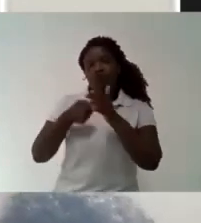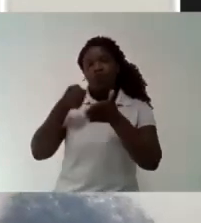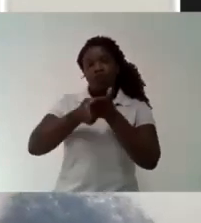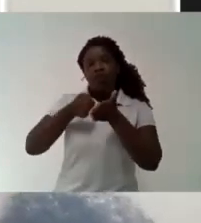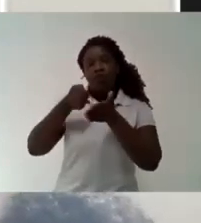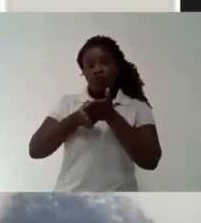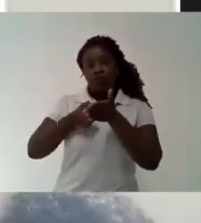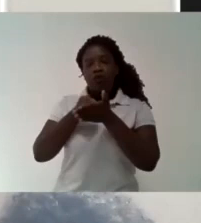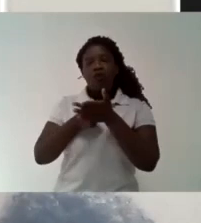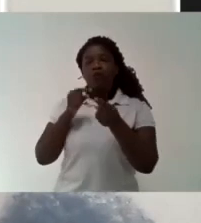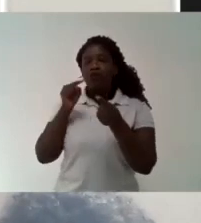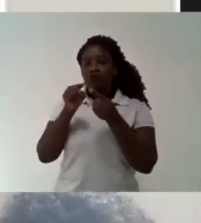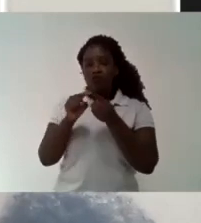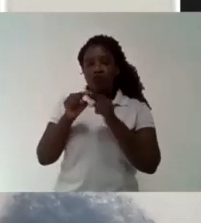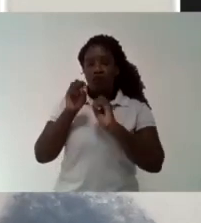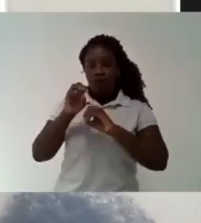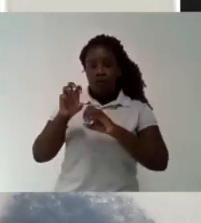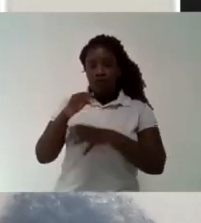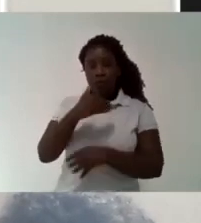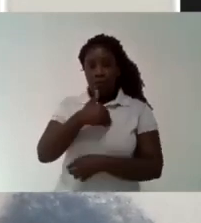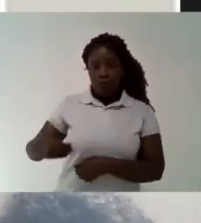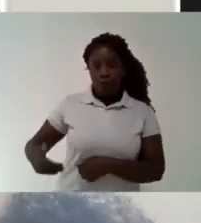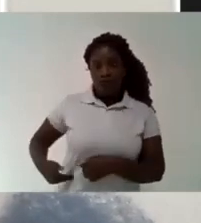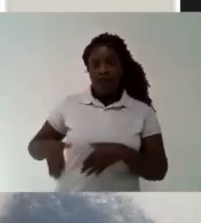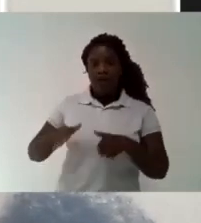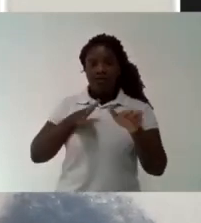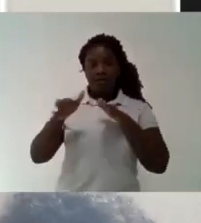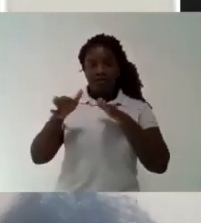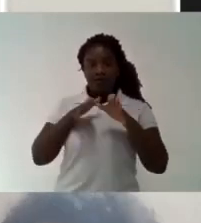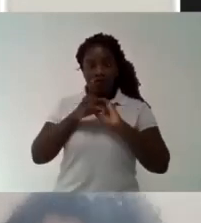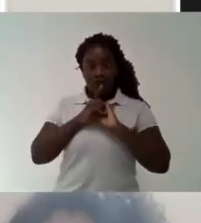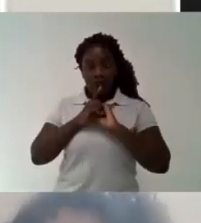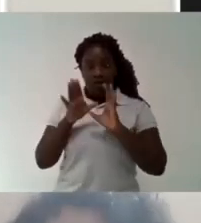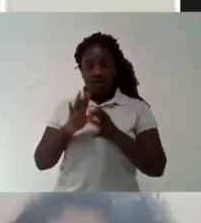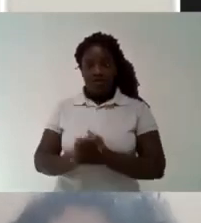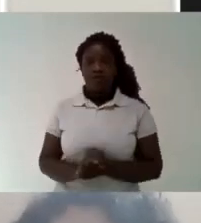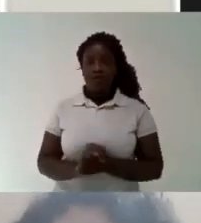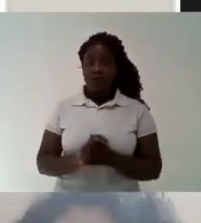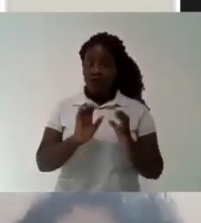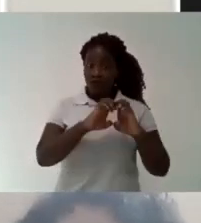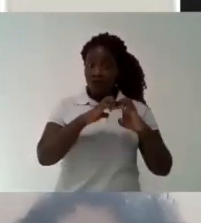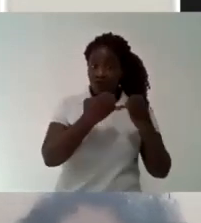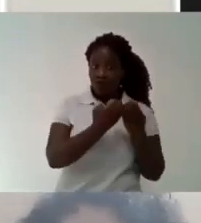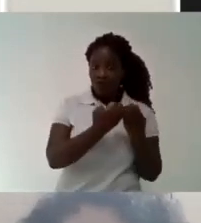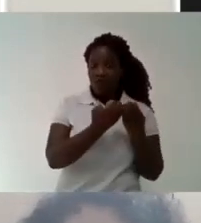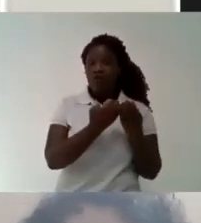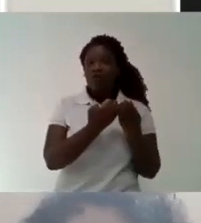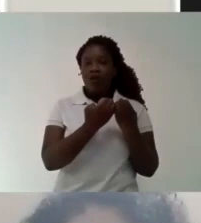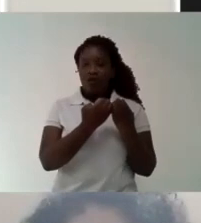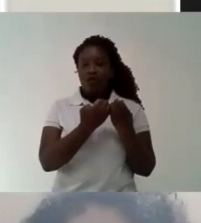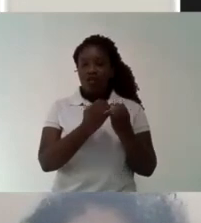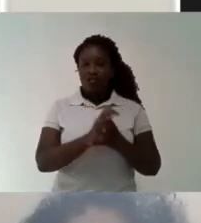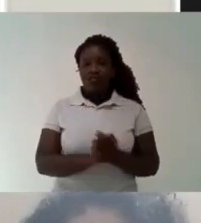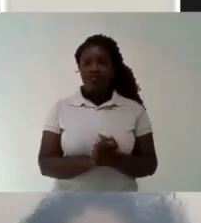to achieve change and to make changes happen